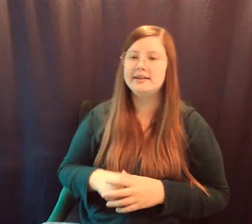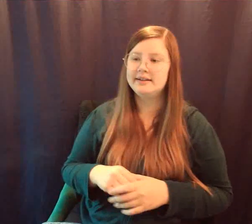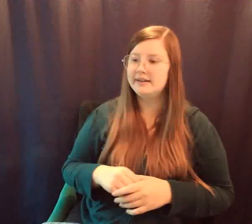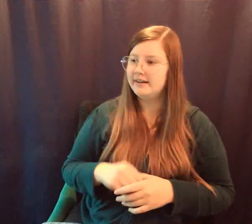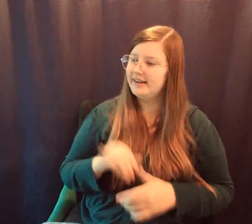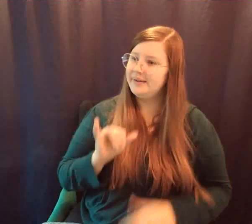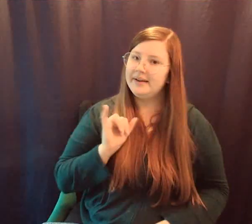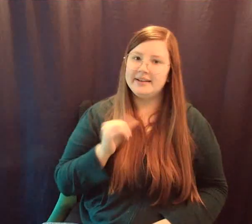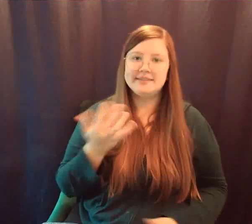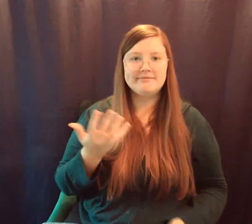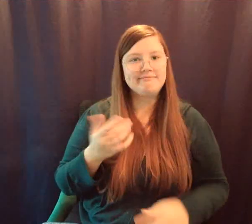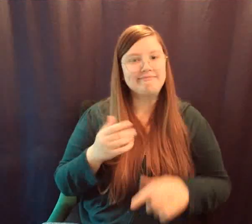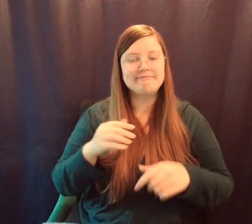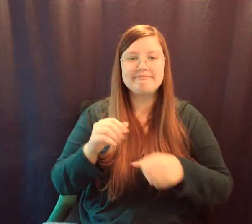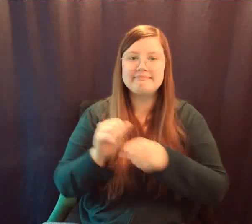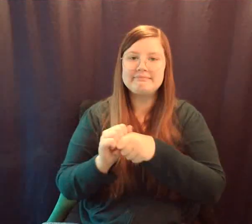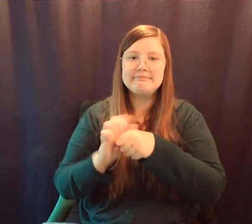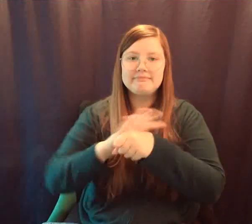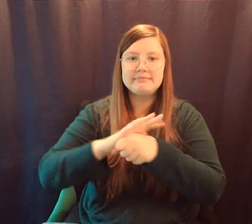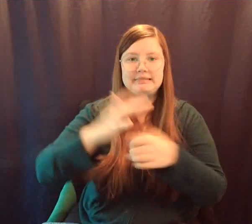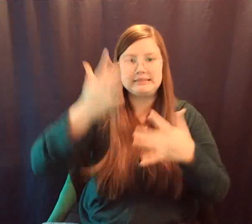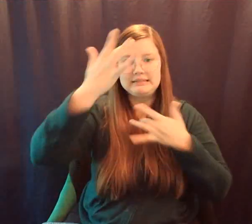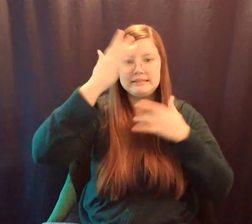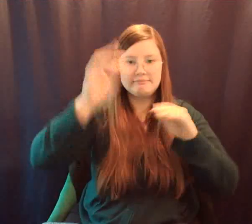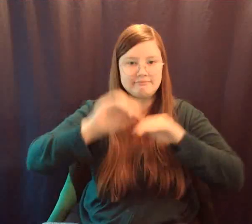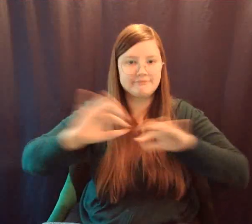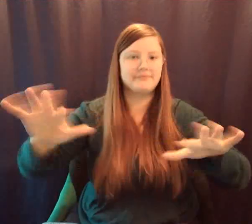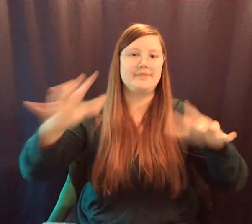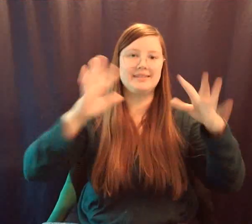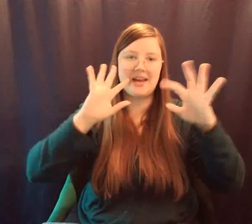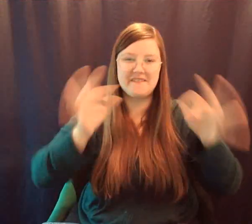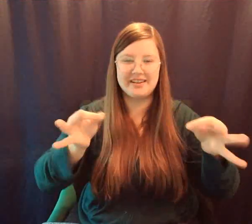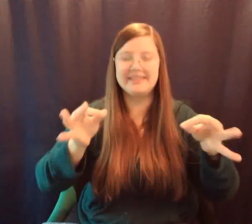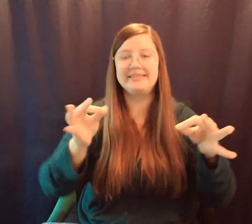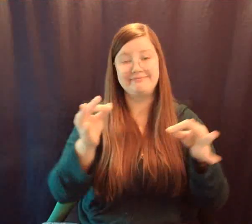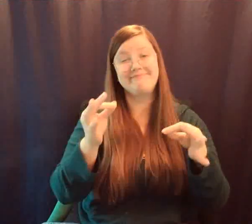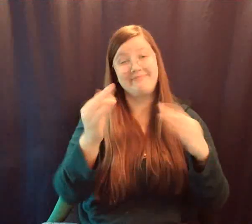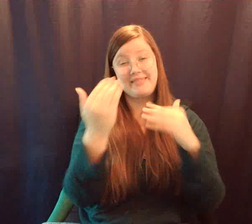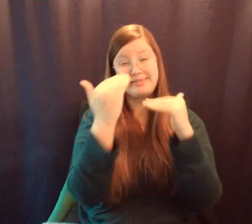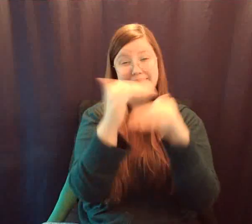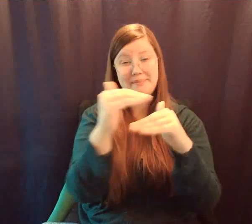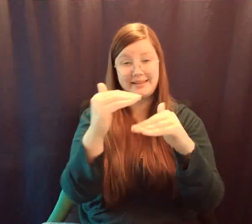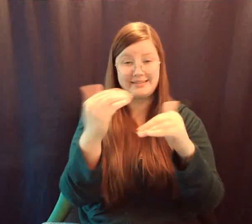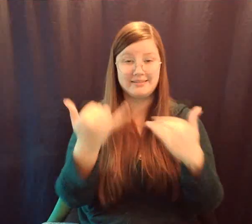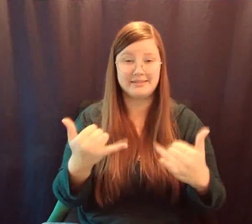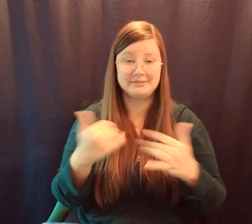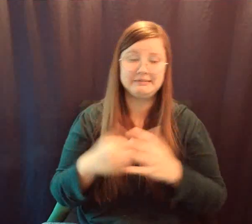Well, the pandemic has definitely put some limits on that. And